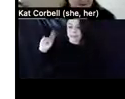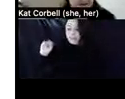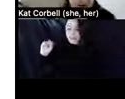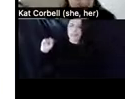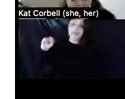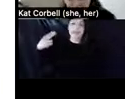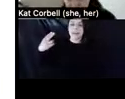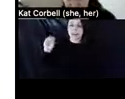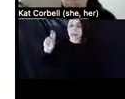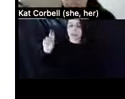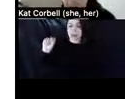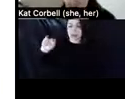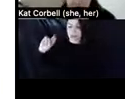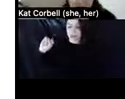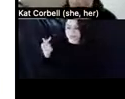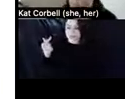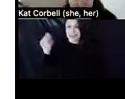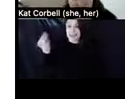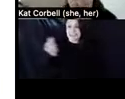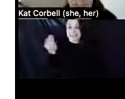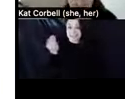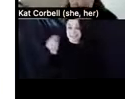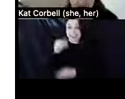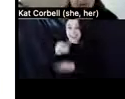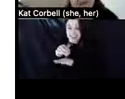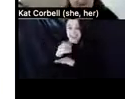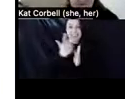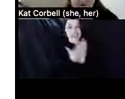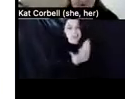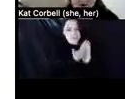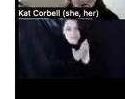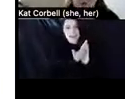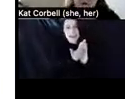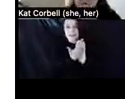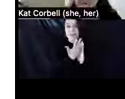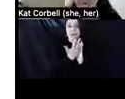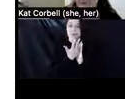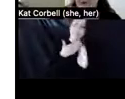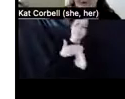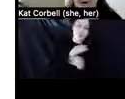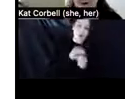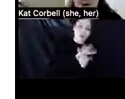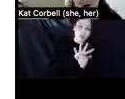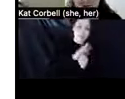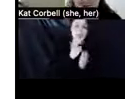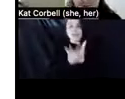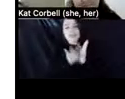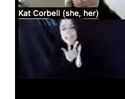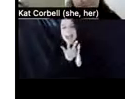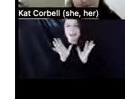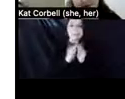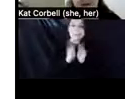anyway, Monday nights was always like a three hour housing, uh, meeting. Well, before COVID, you know, um,